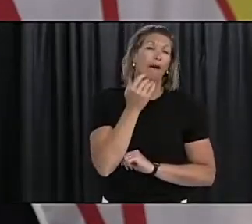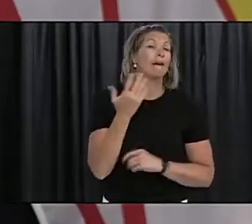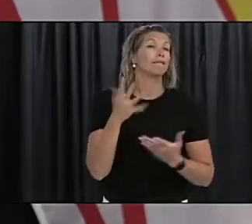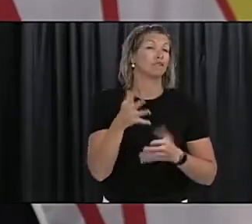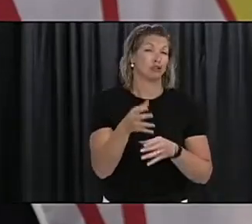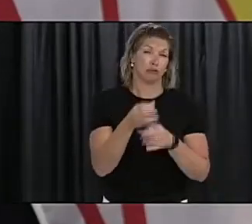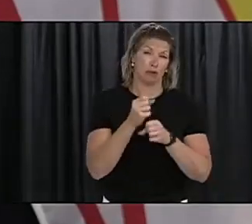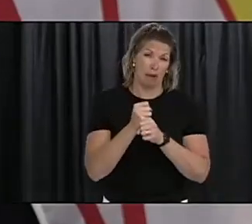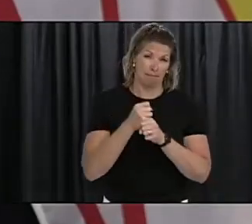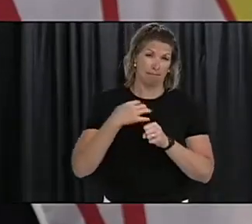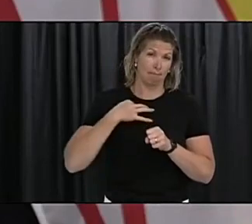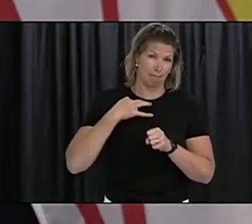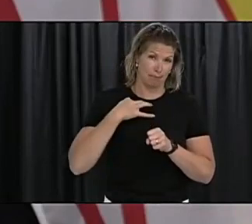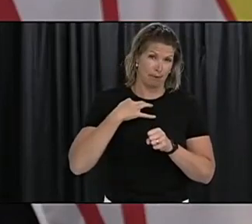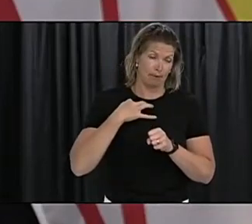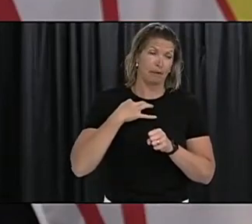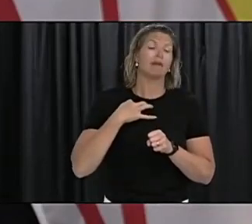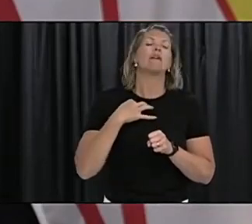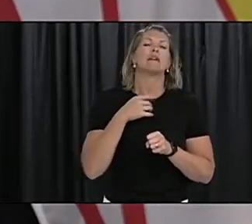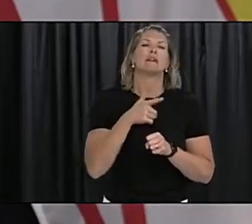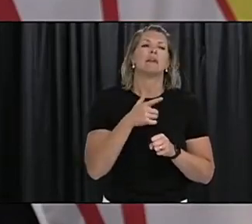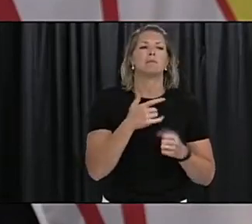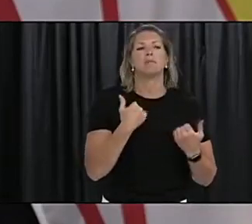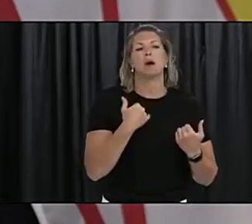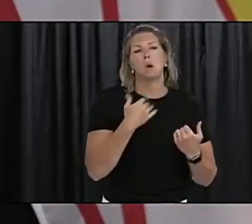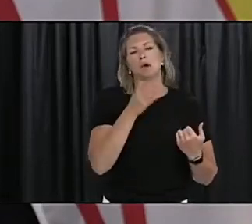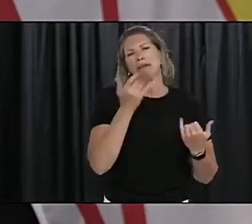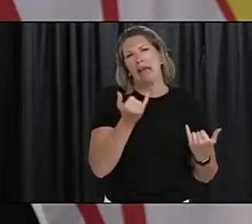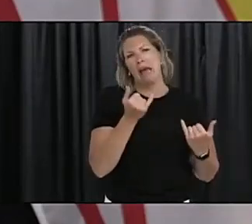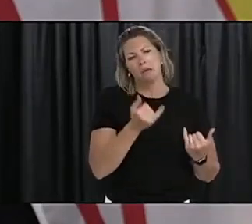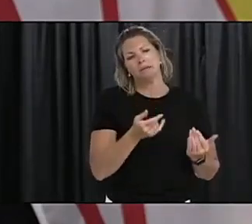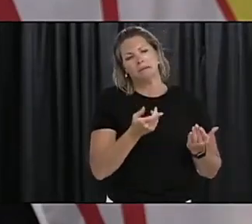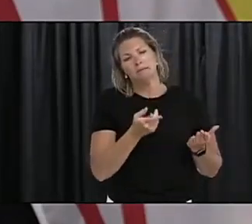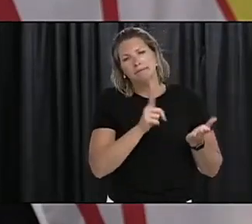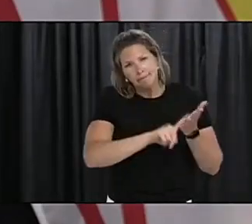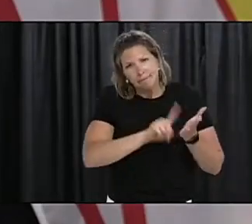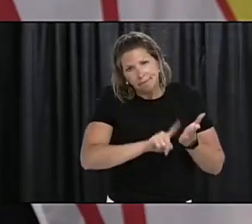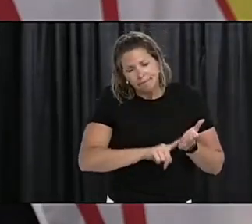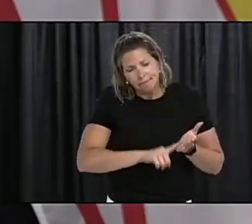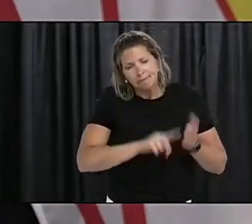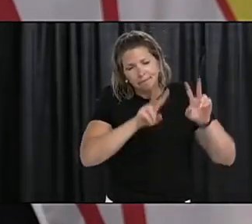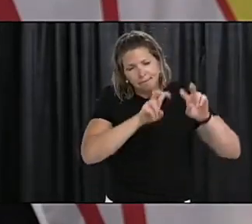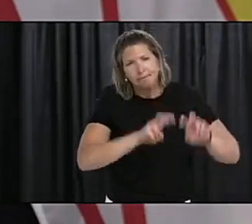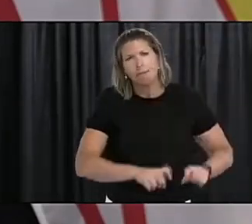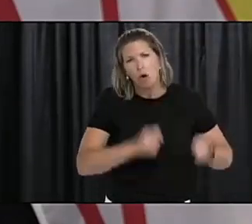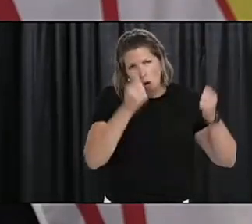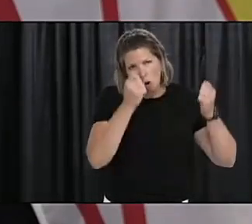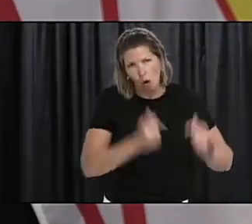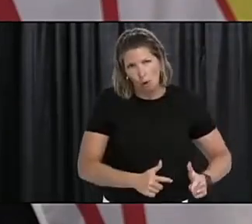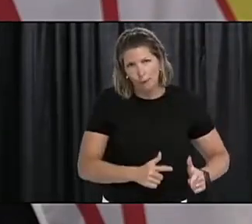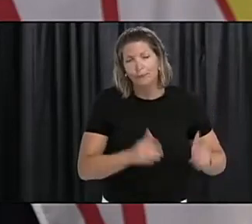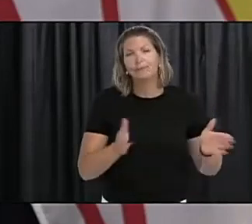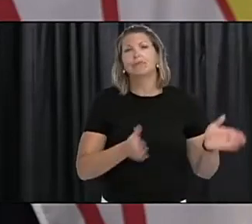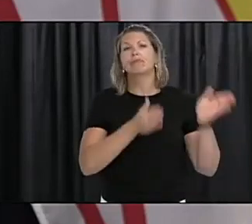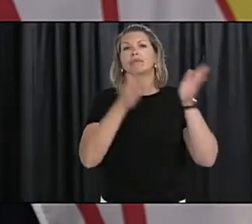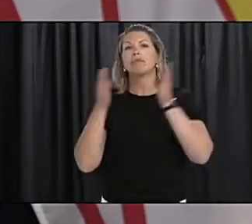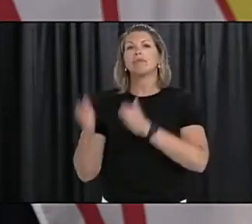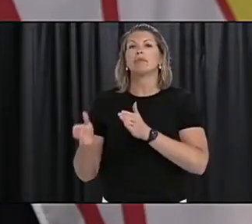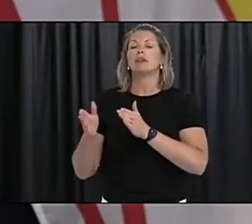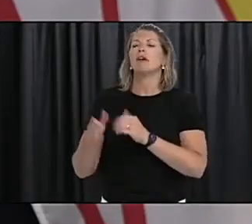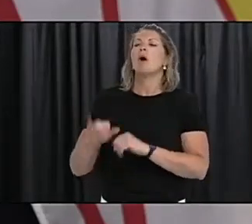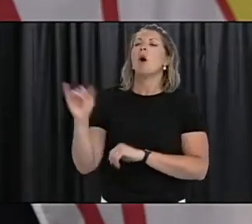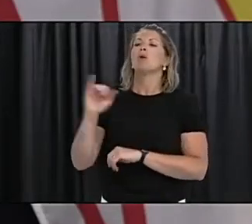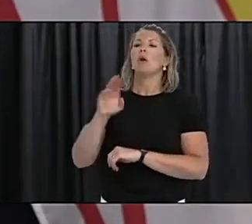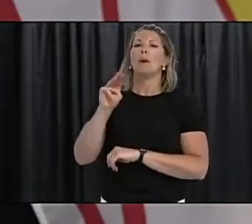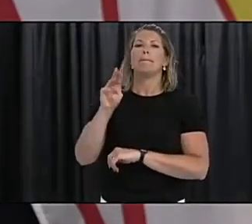It's a very busy program. We're also pleased to say that the $25 million tourism and hospitality support program, which was announced, this one was